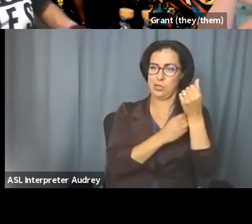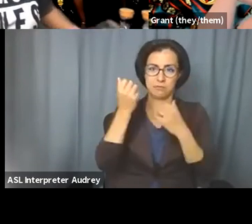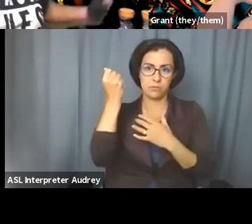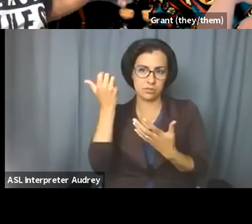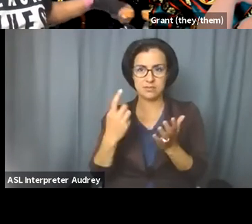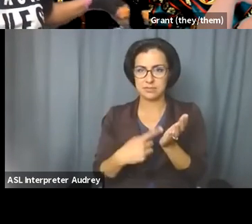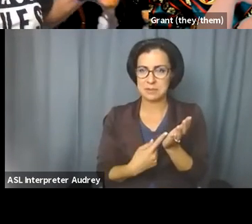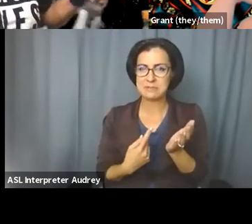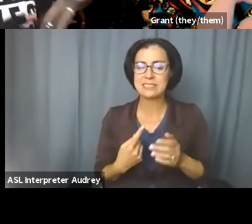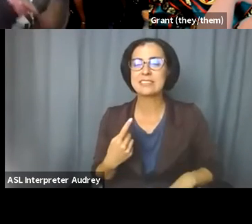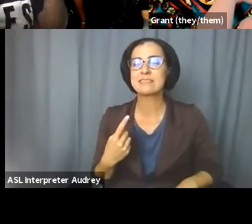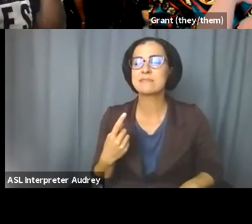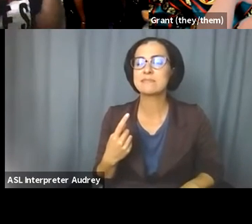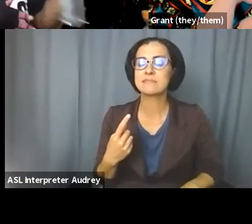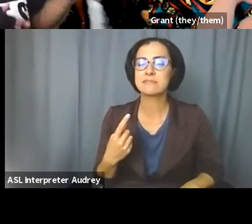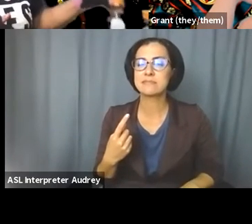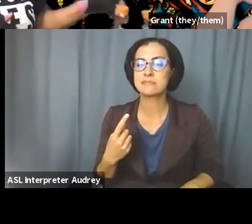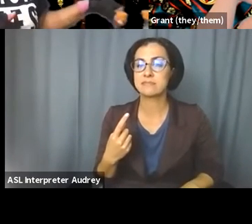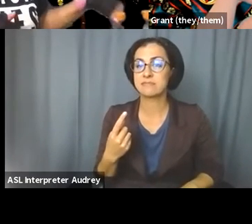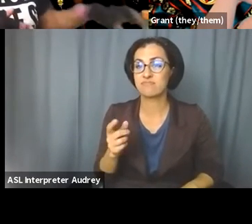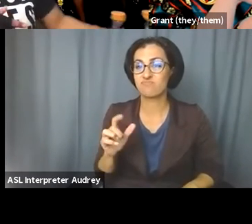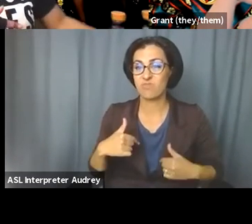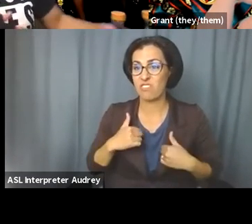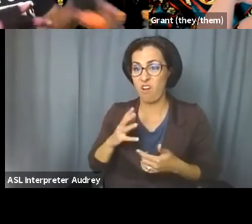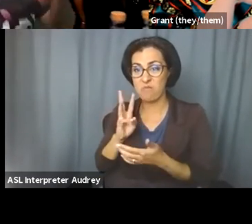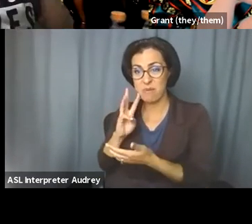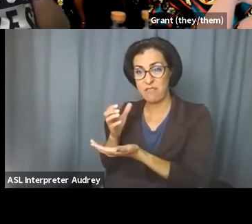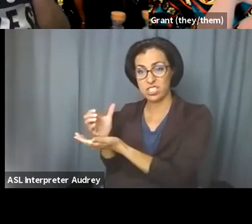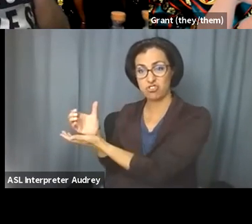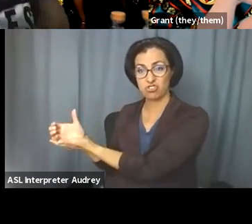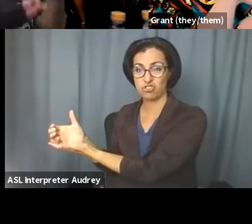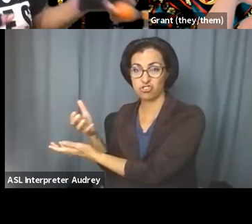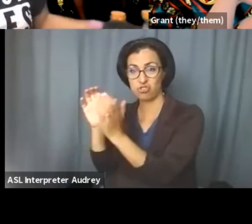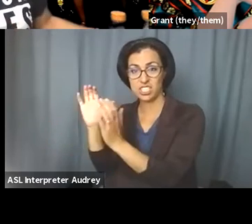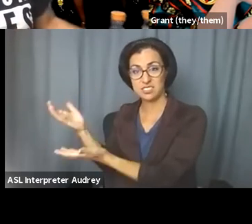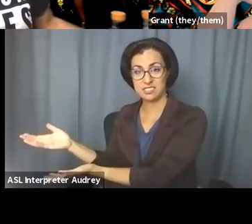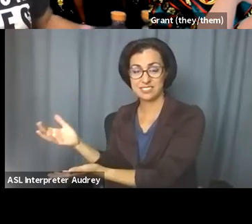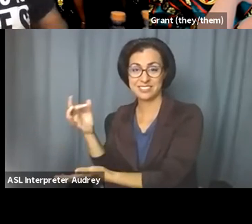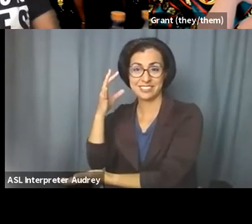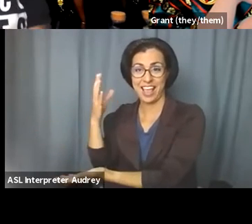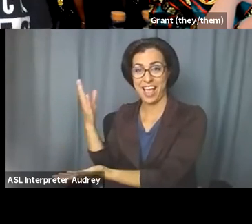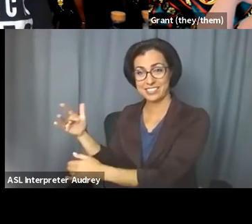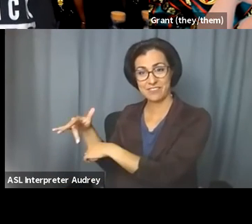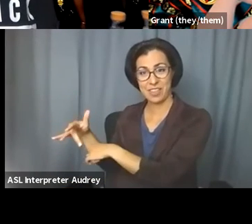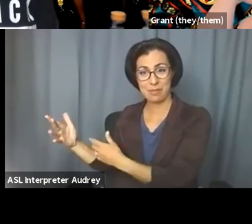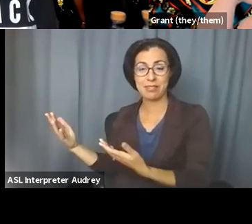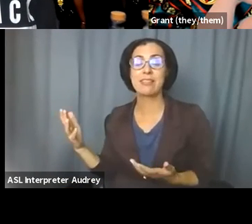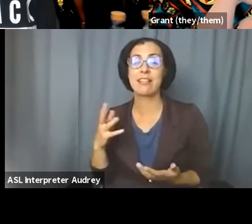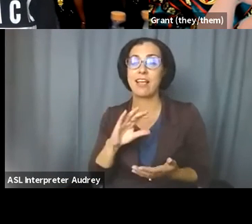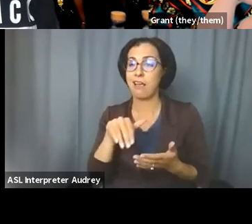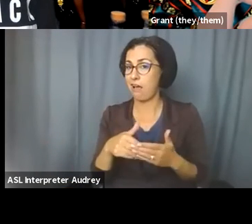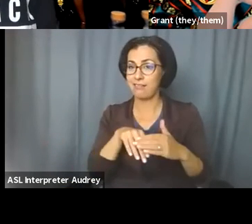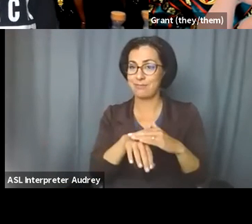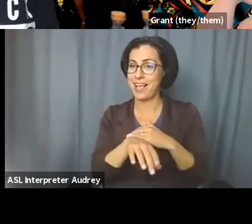that, I've got all of my beverages and all of my snacks and all of my access